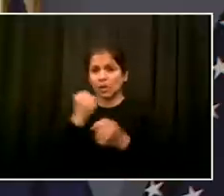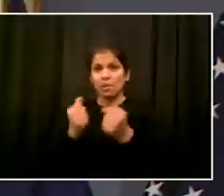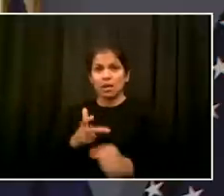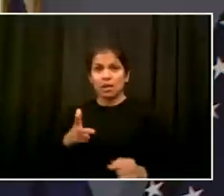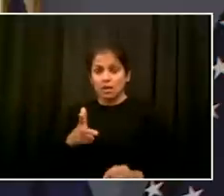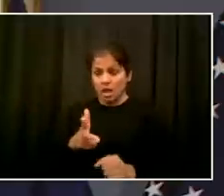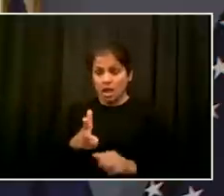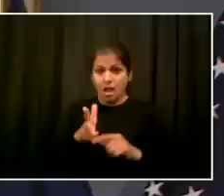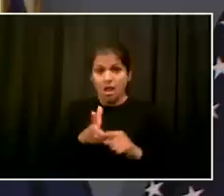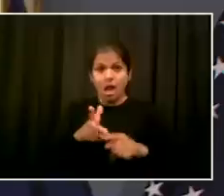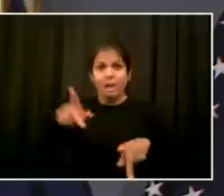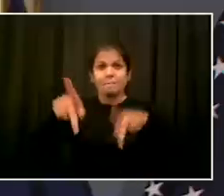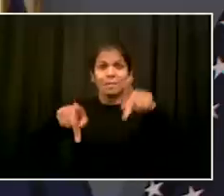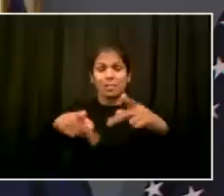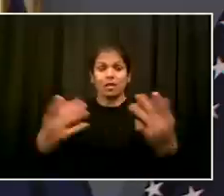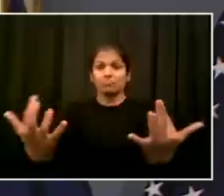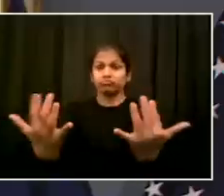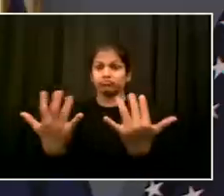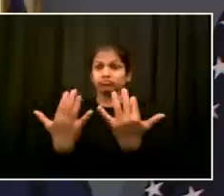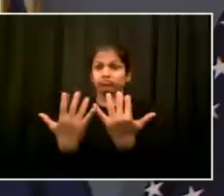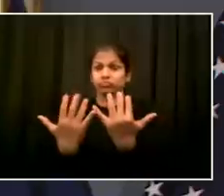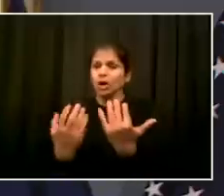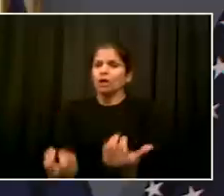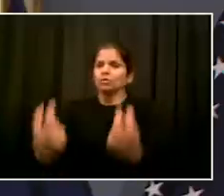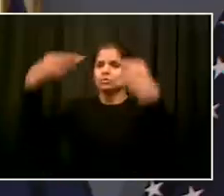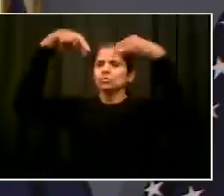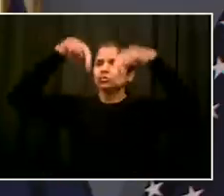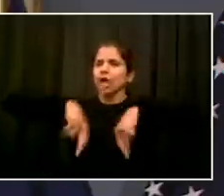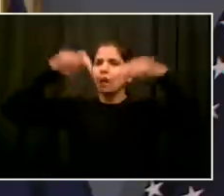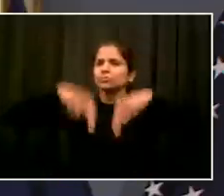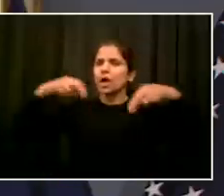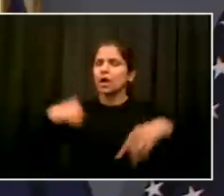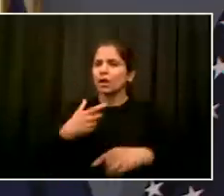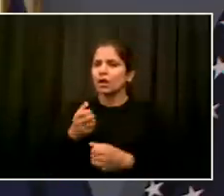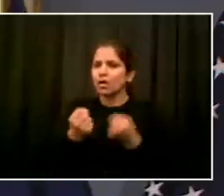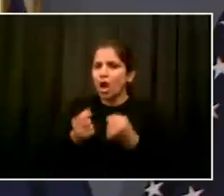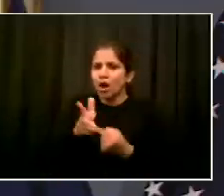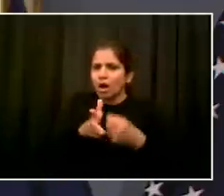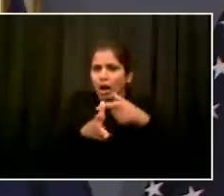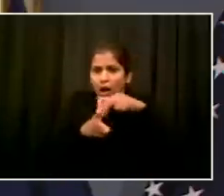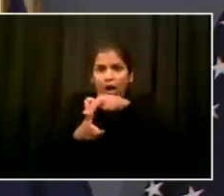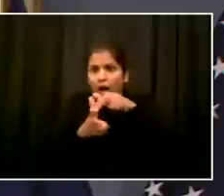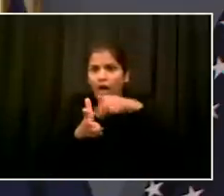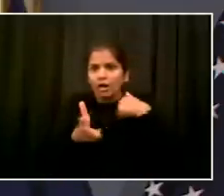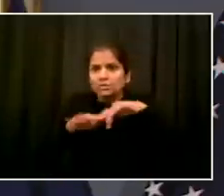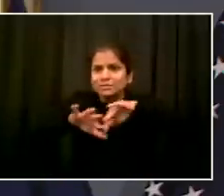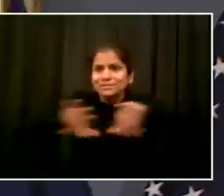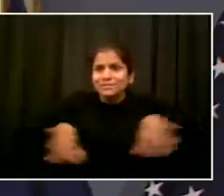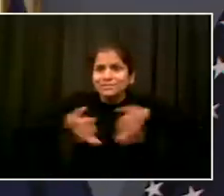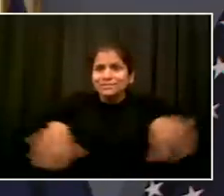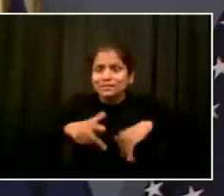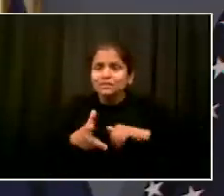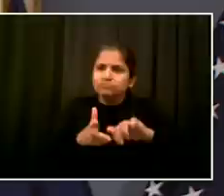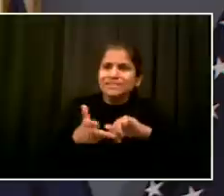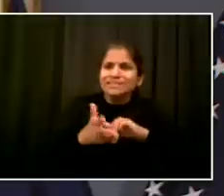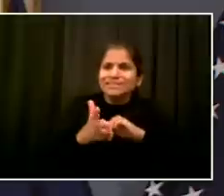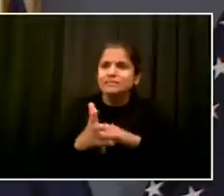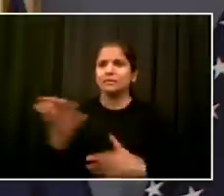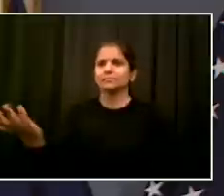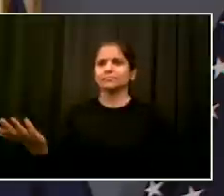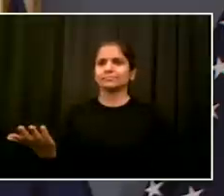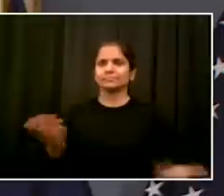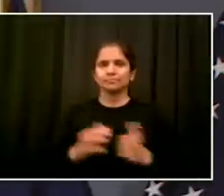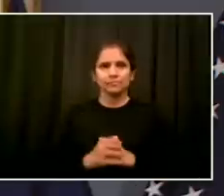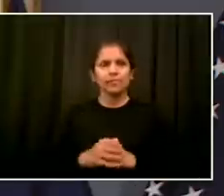tough decision to make. You can't stay there. You can't get out of the vehicle. You have to get yourself and the vehicle out of the situation